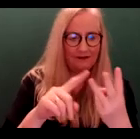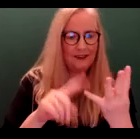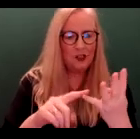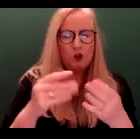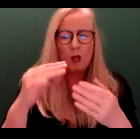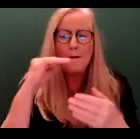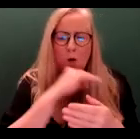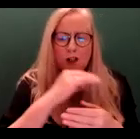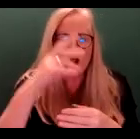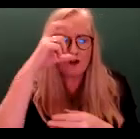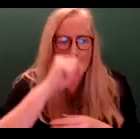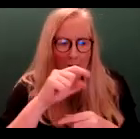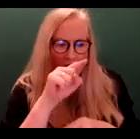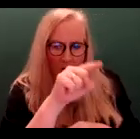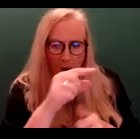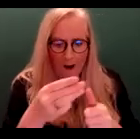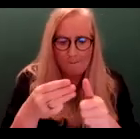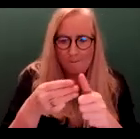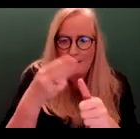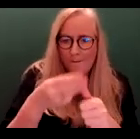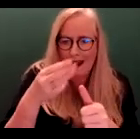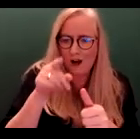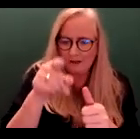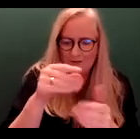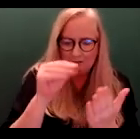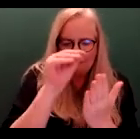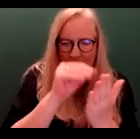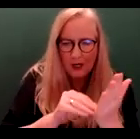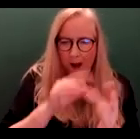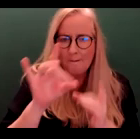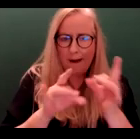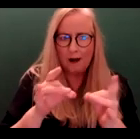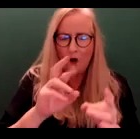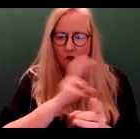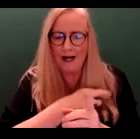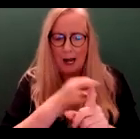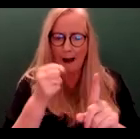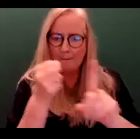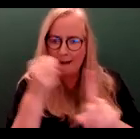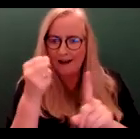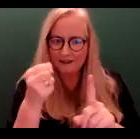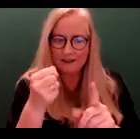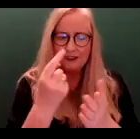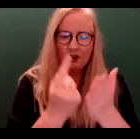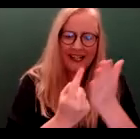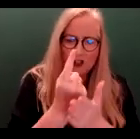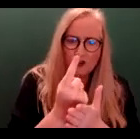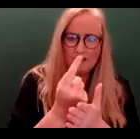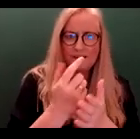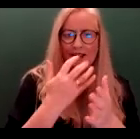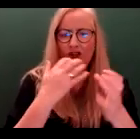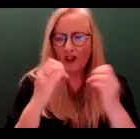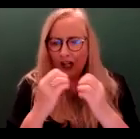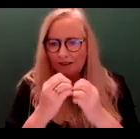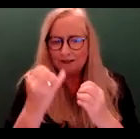thing to remember here is that prepare your submission to make a real impact and that the issues and suggestions can be